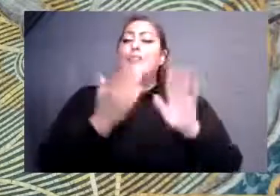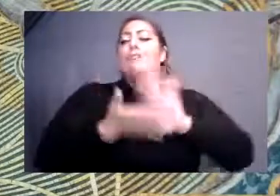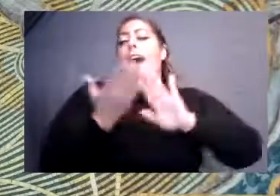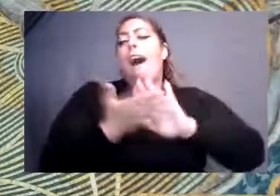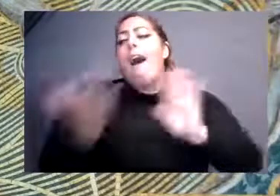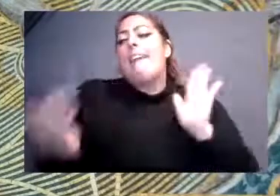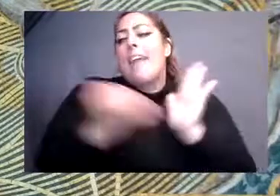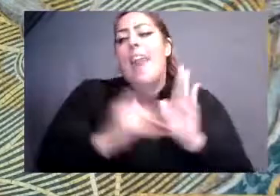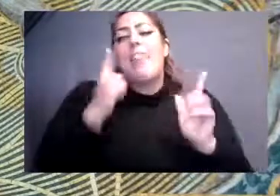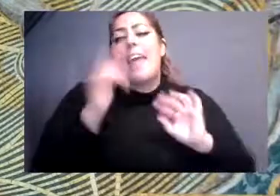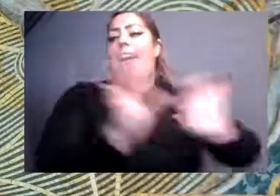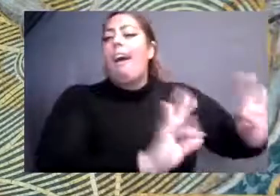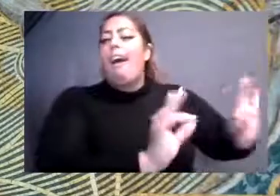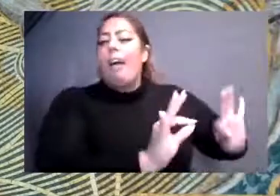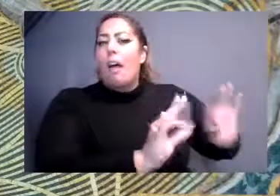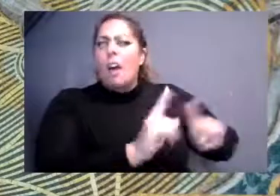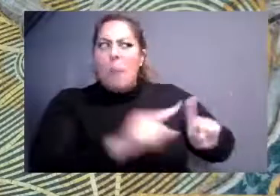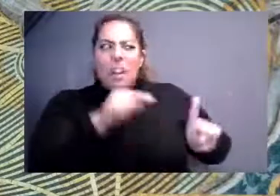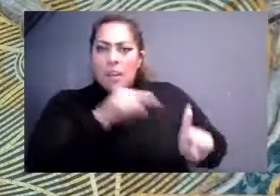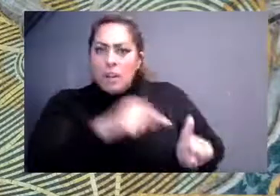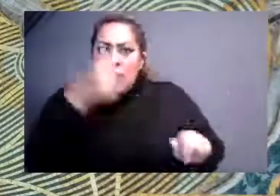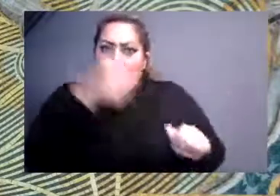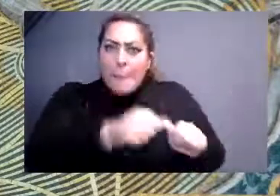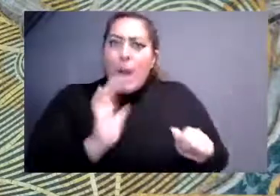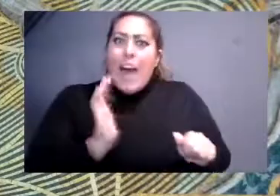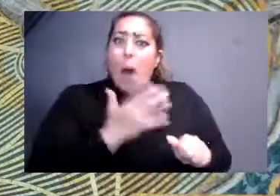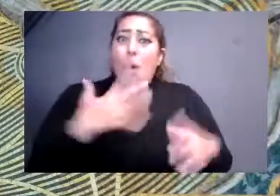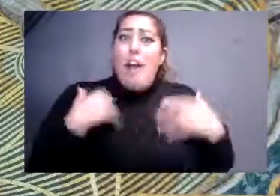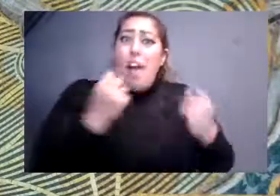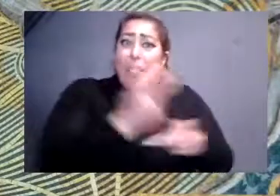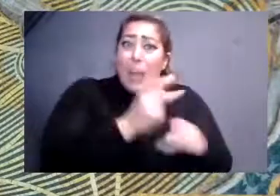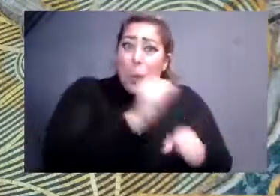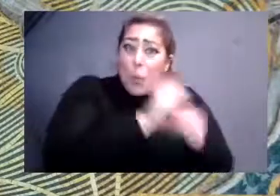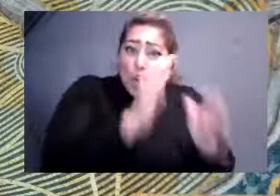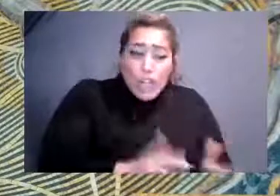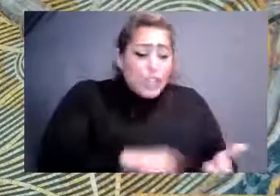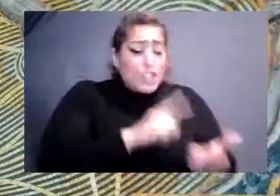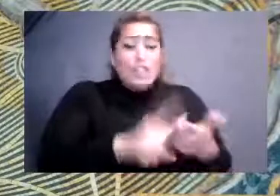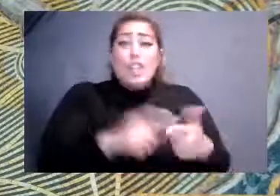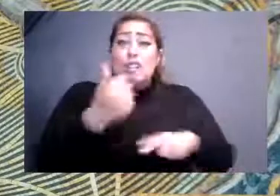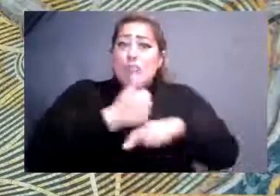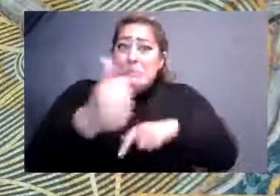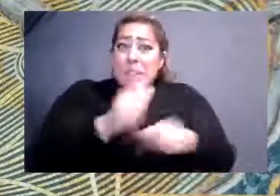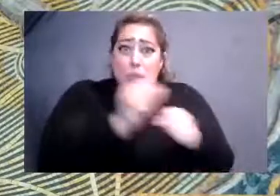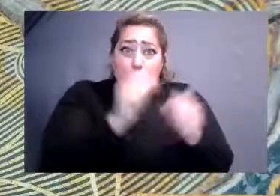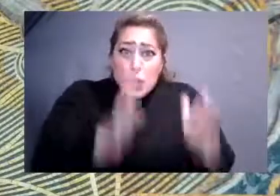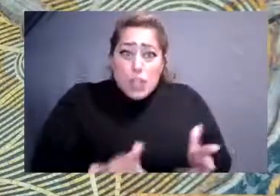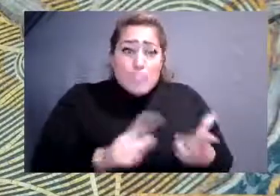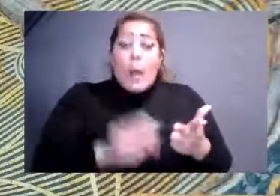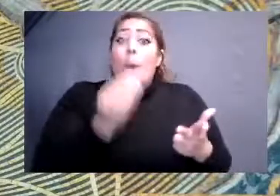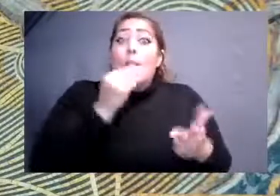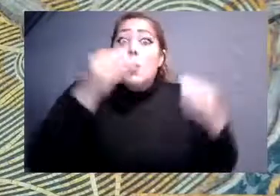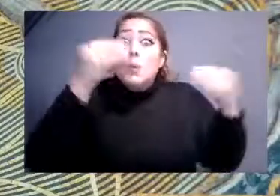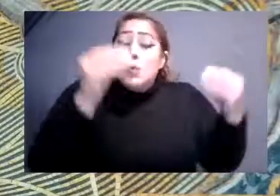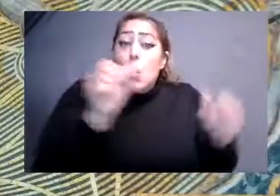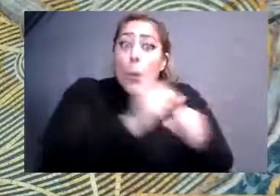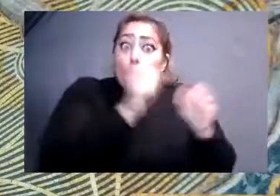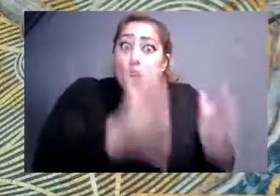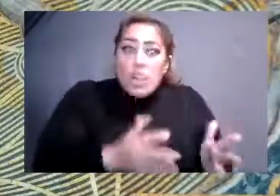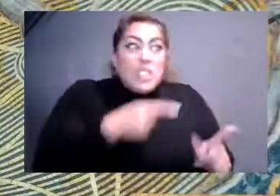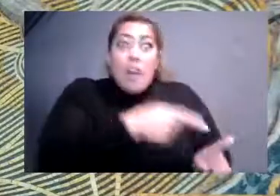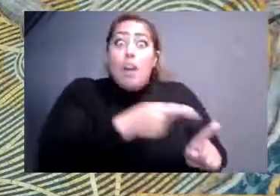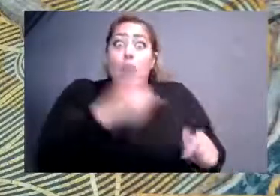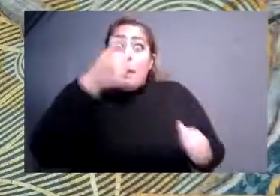that our health care workers and our transportation workers and our grocery store workers that were absolute heroes through this pandemic